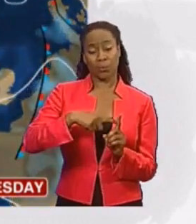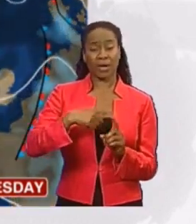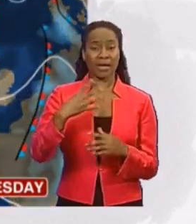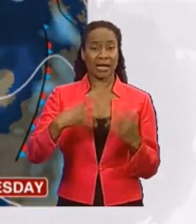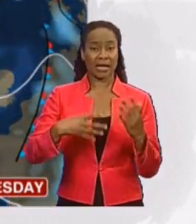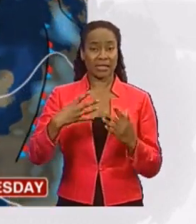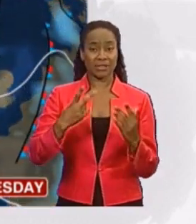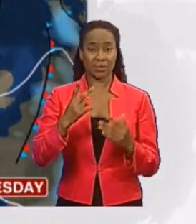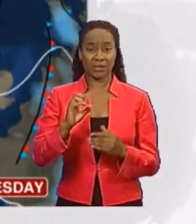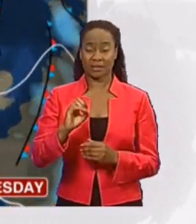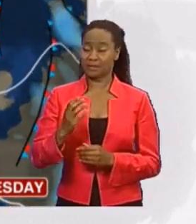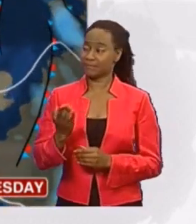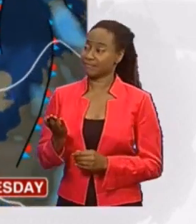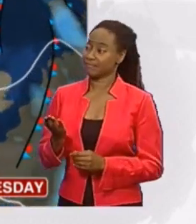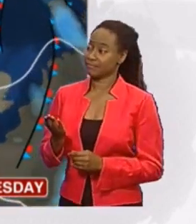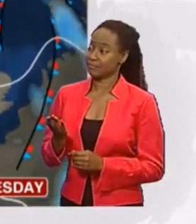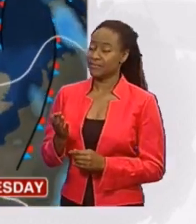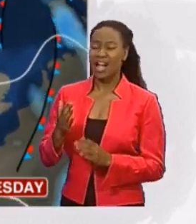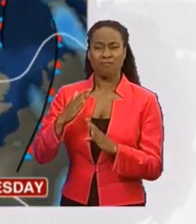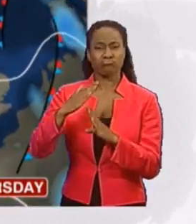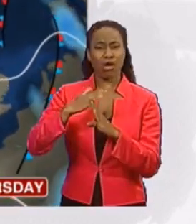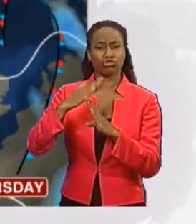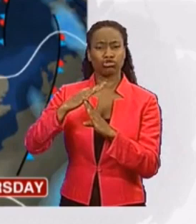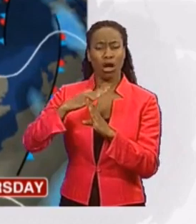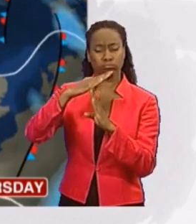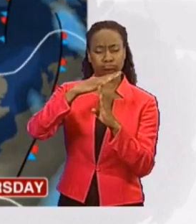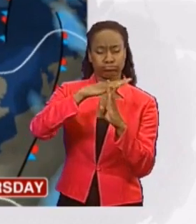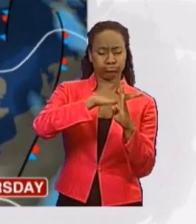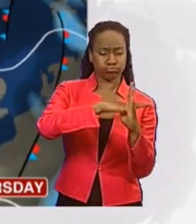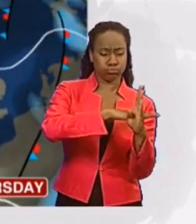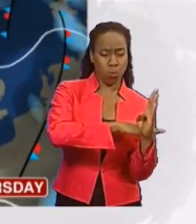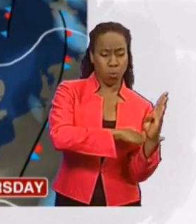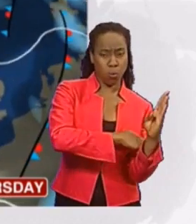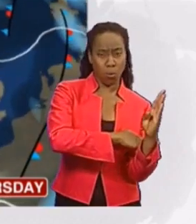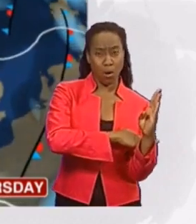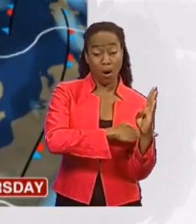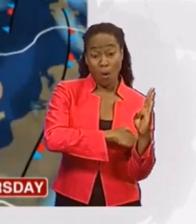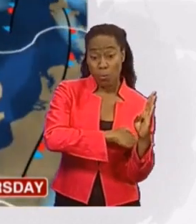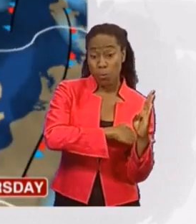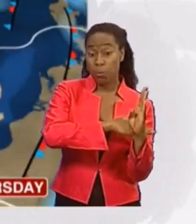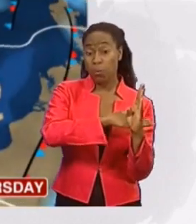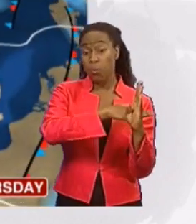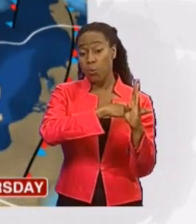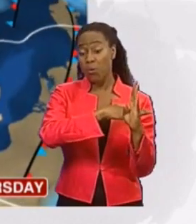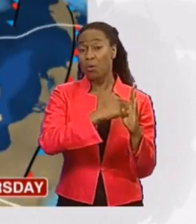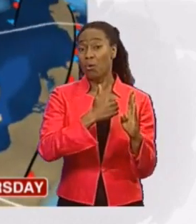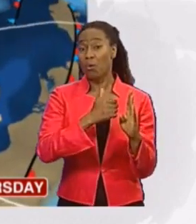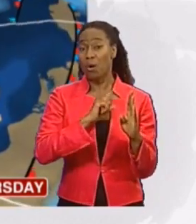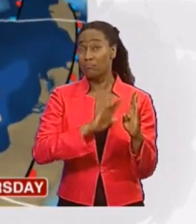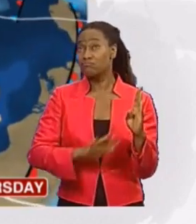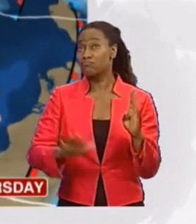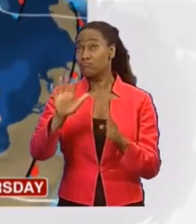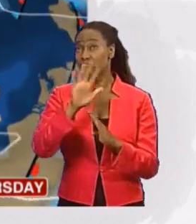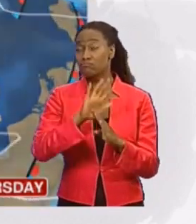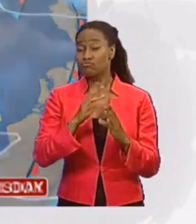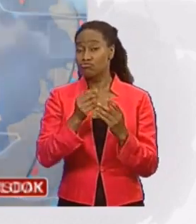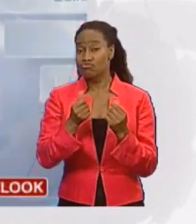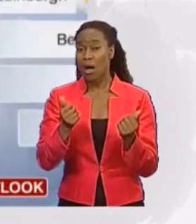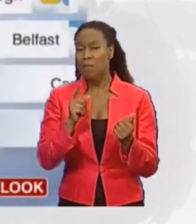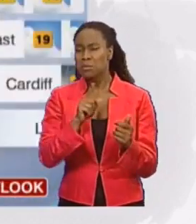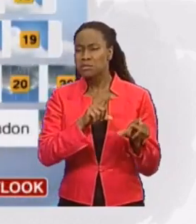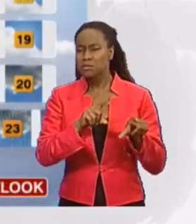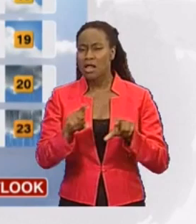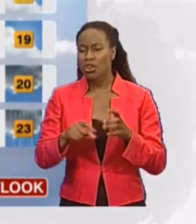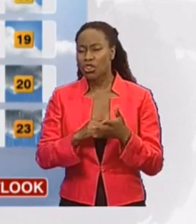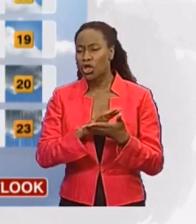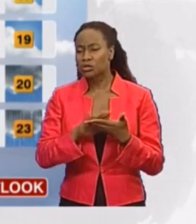left of that little weather front and the whole area of low pressure will ease away, notice how the pressure starts to rise, good sign, it's drier for many of us. But there'll still be some showers as we